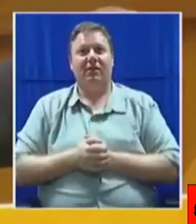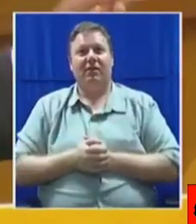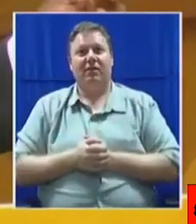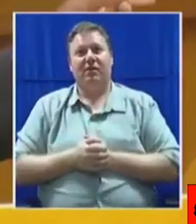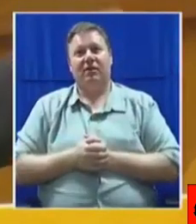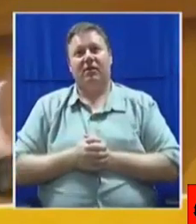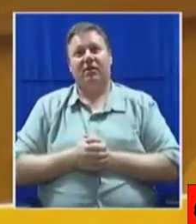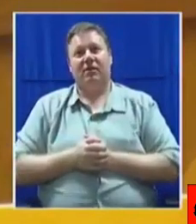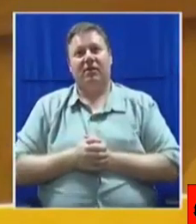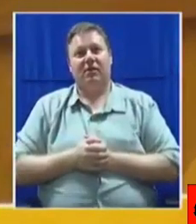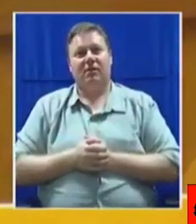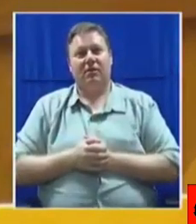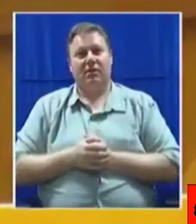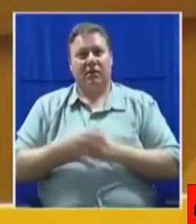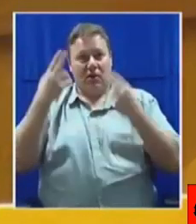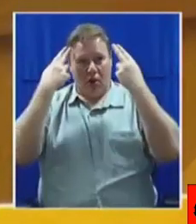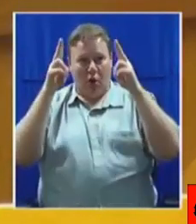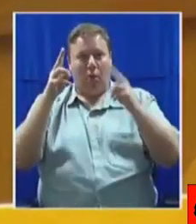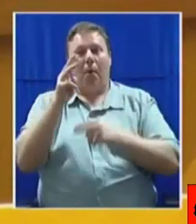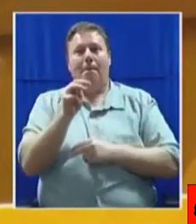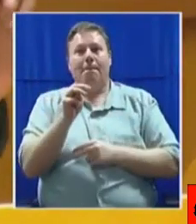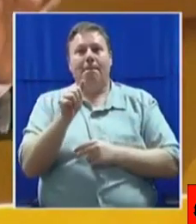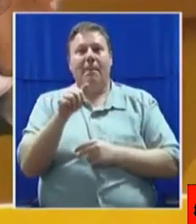When Honourable Maimani